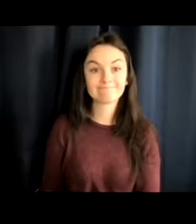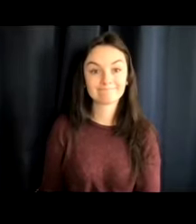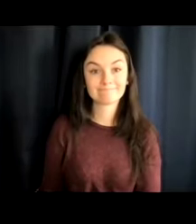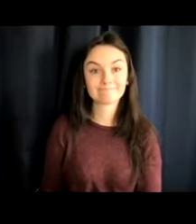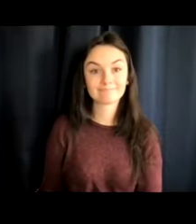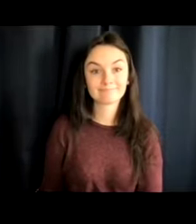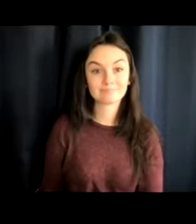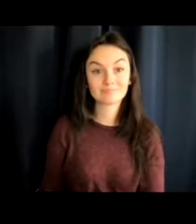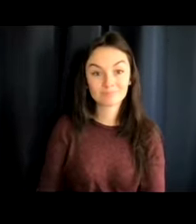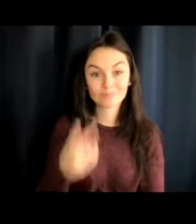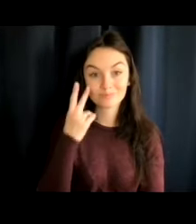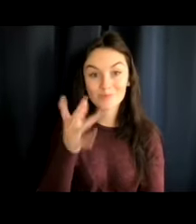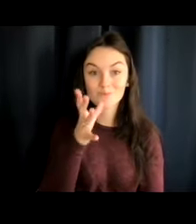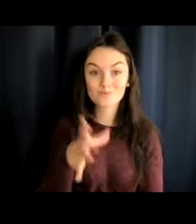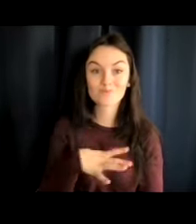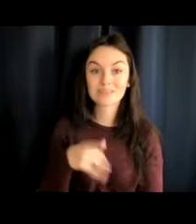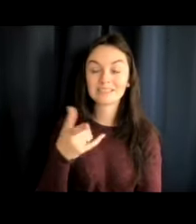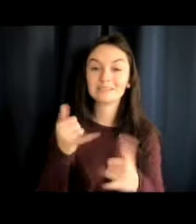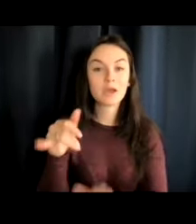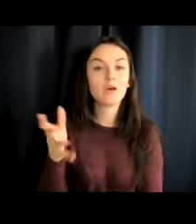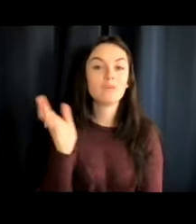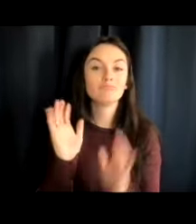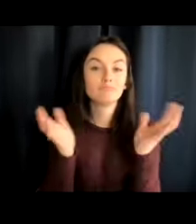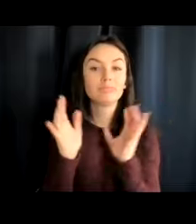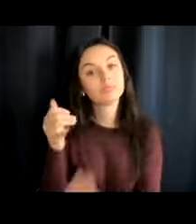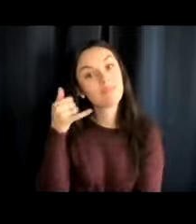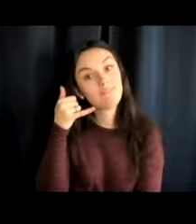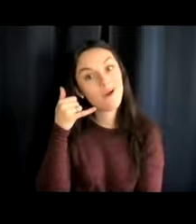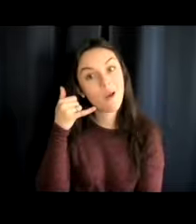There's this lady. She's still talking on the phone. Blah, blah, blah.